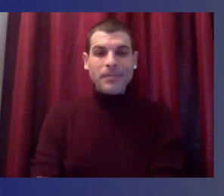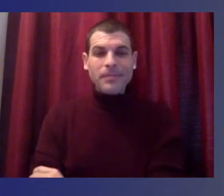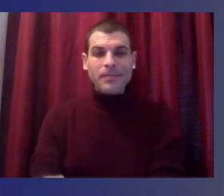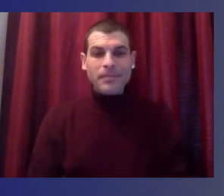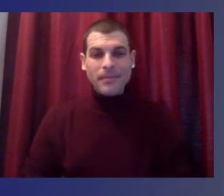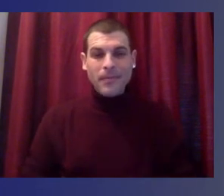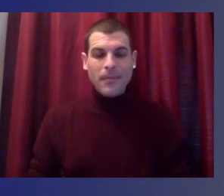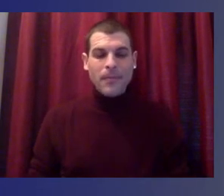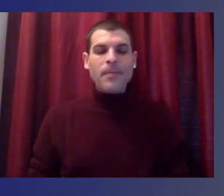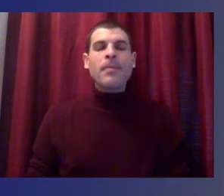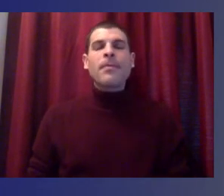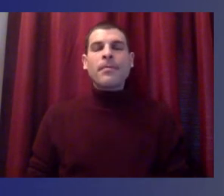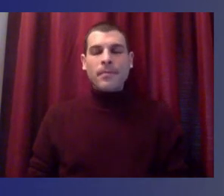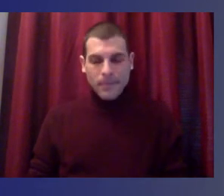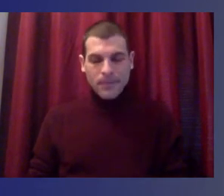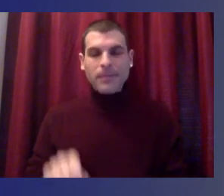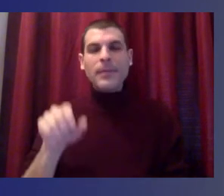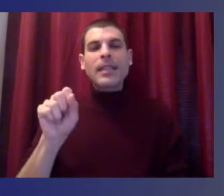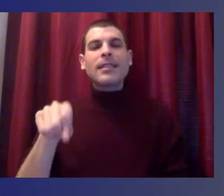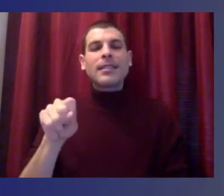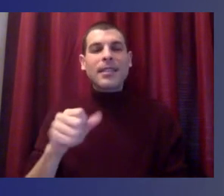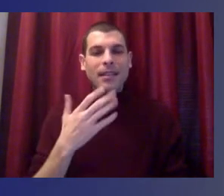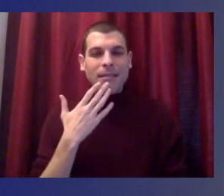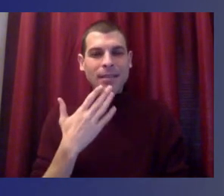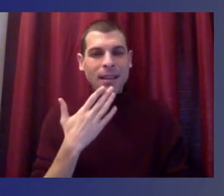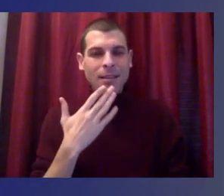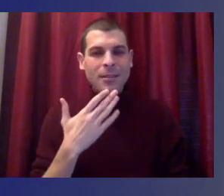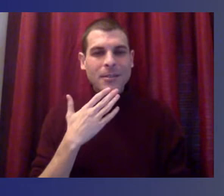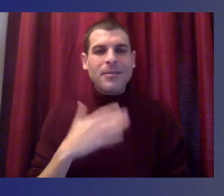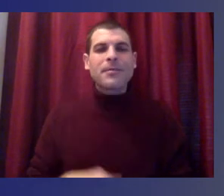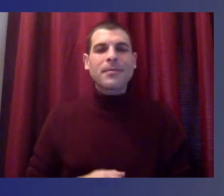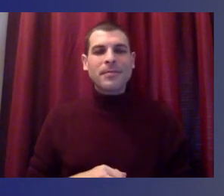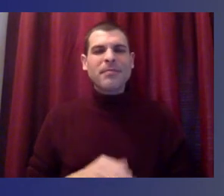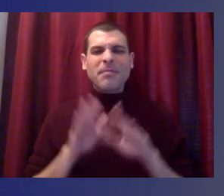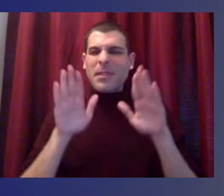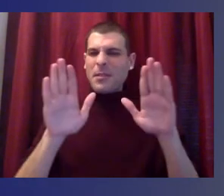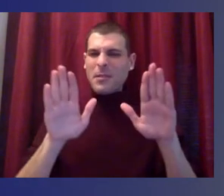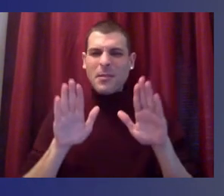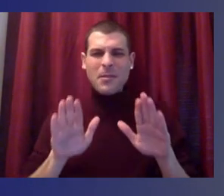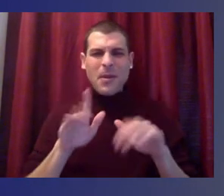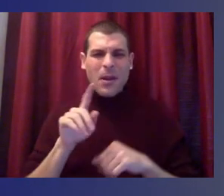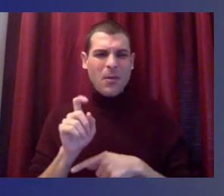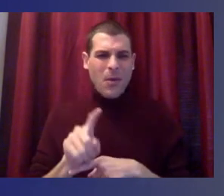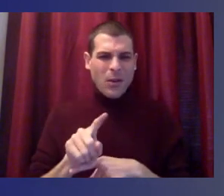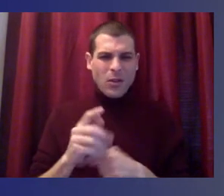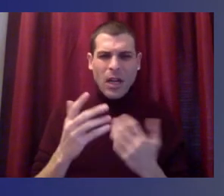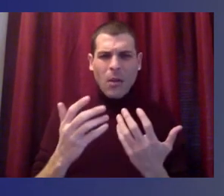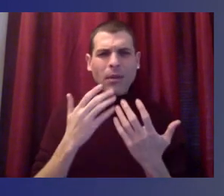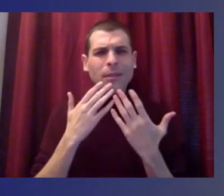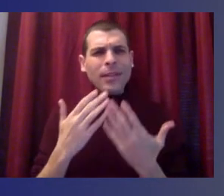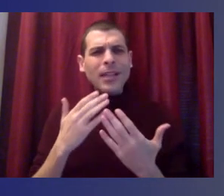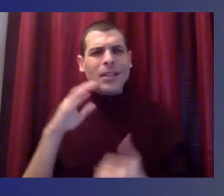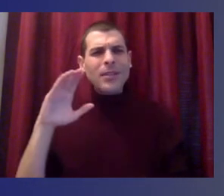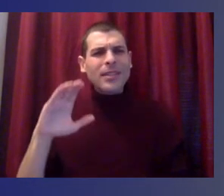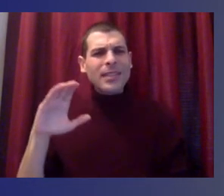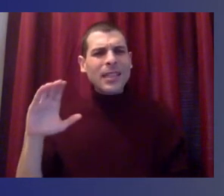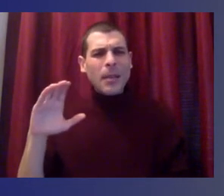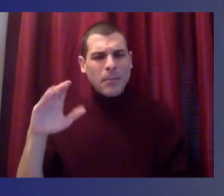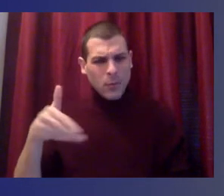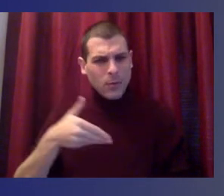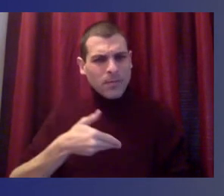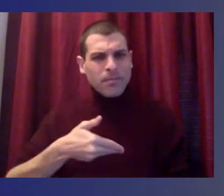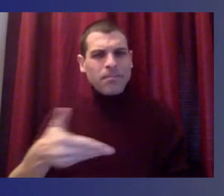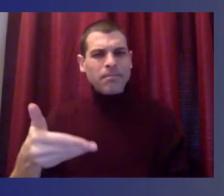Yes, thank you, Talia, for that. Definitely a great question. And I also want to say thank you to City Club for having us here today.